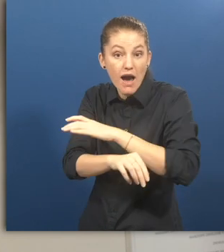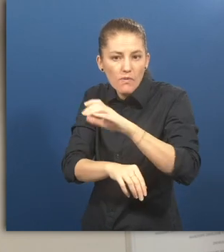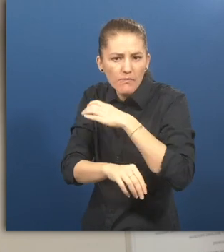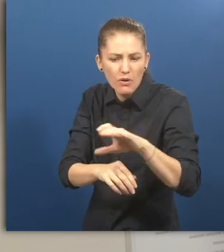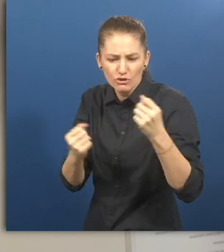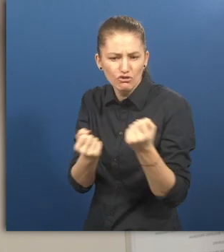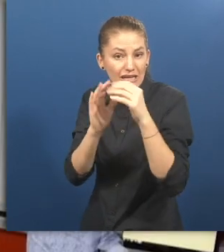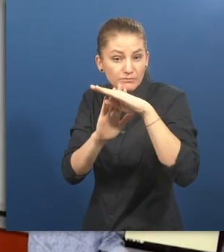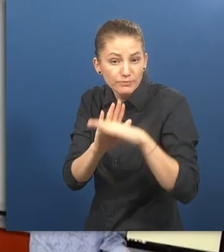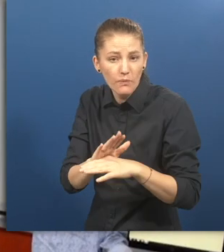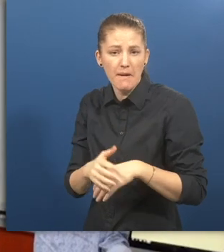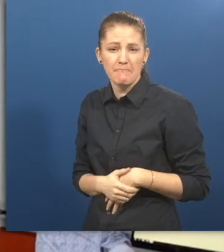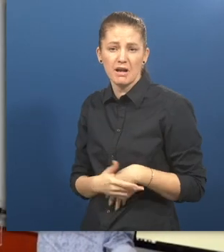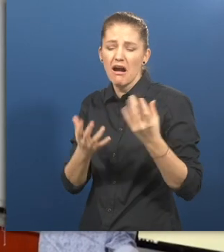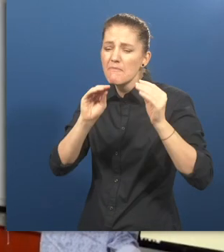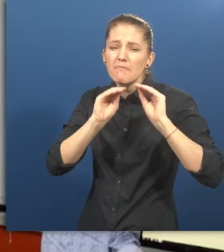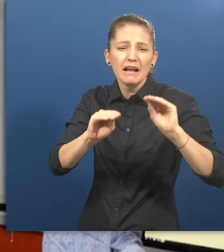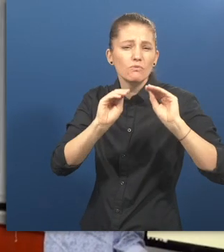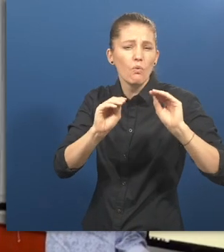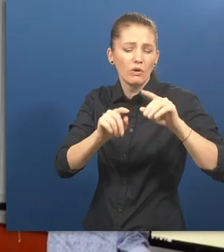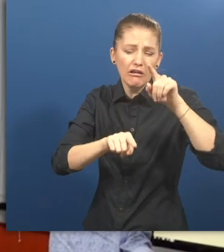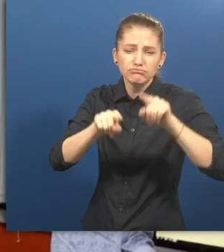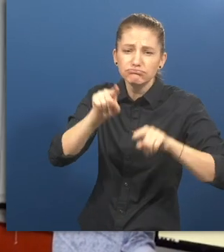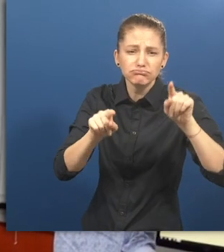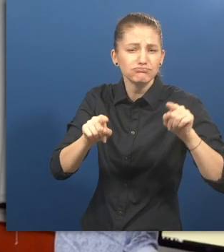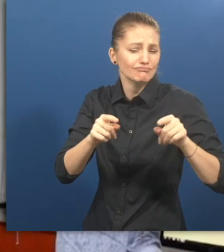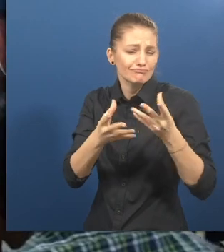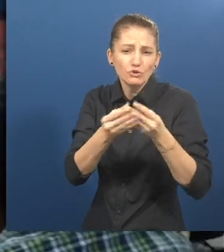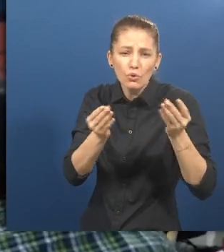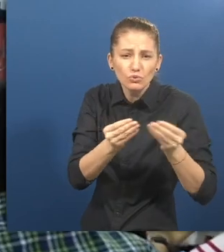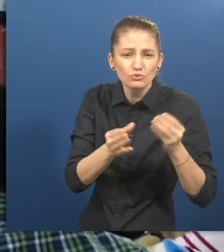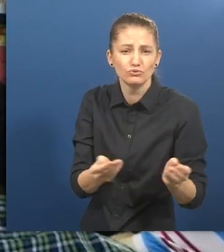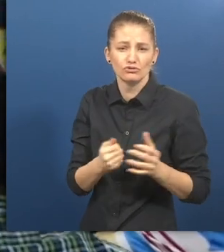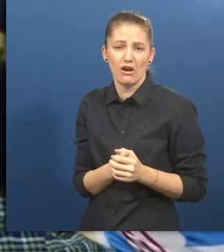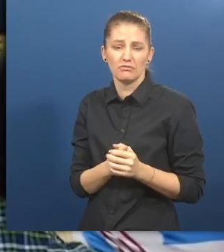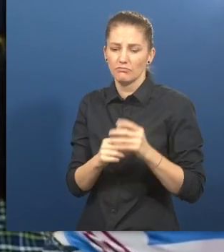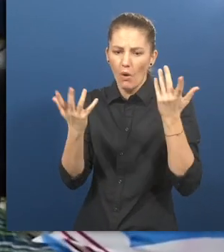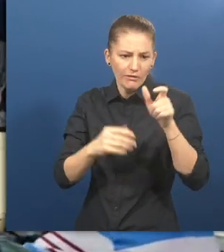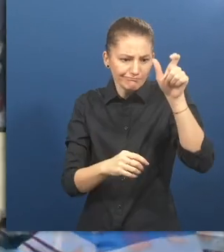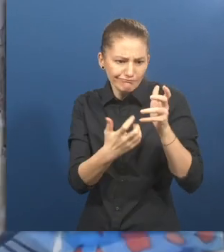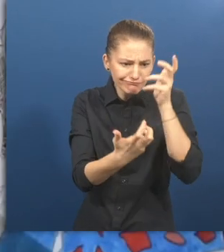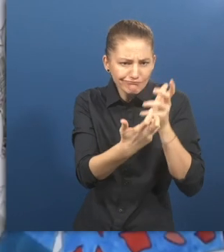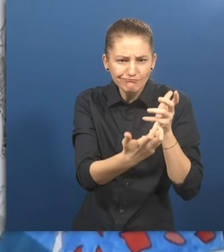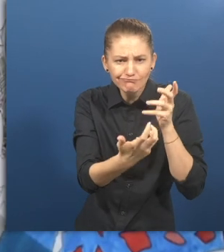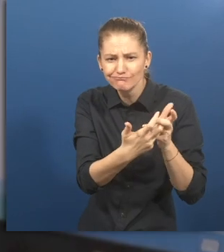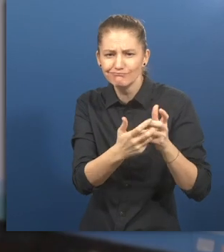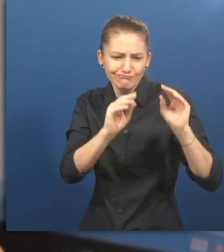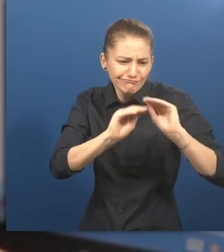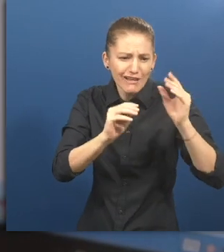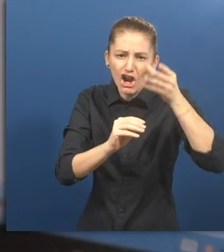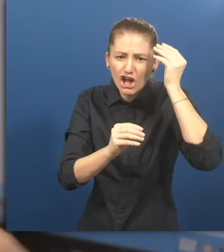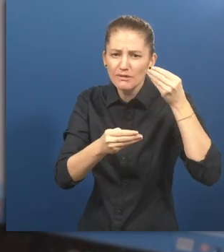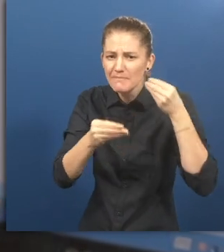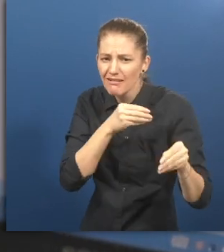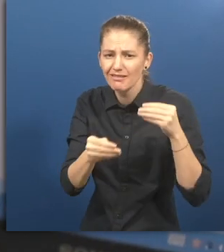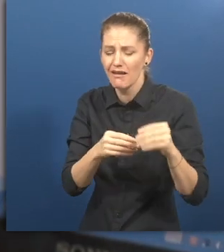Parent Empowerment Training Program, a range of different pedagogical solutions, customized and individualized teacher learning materials,